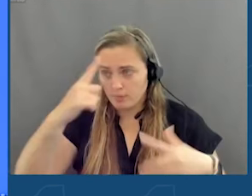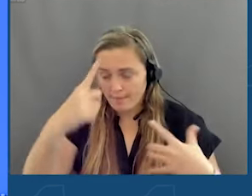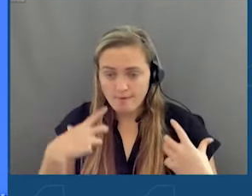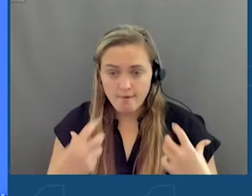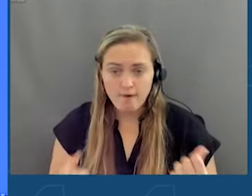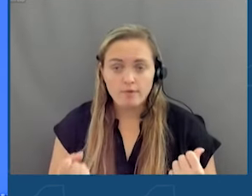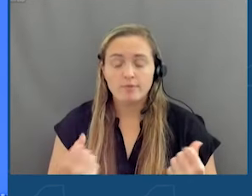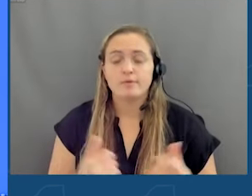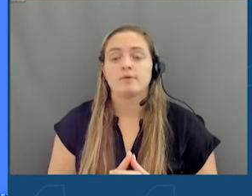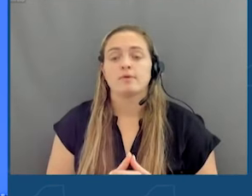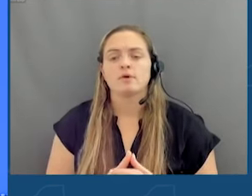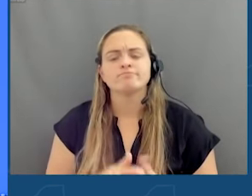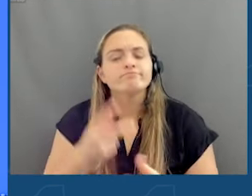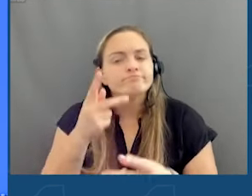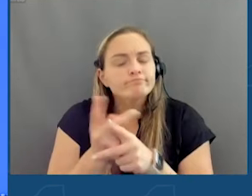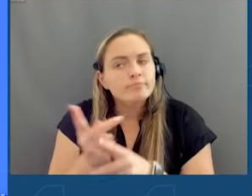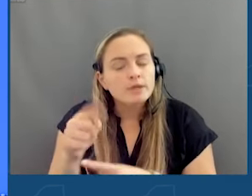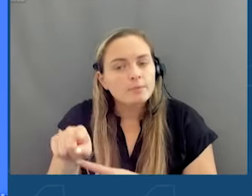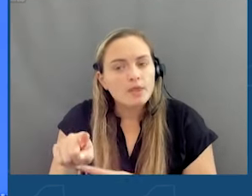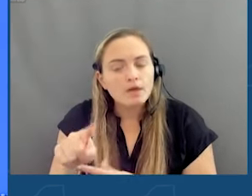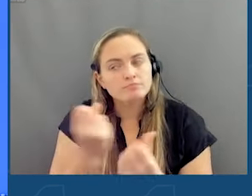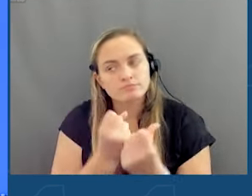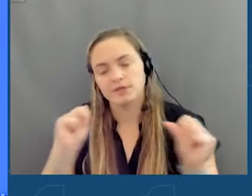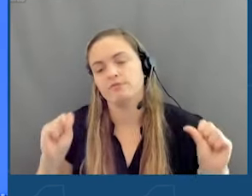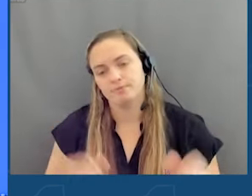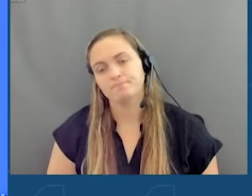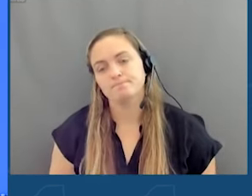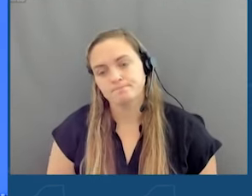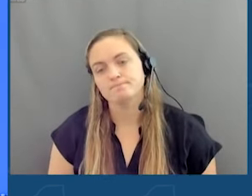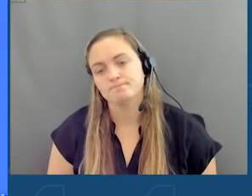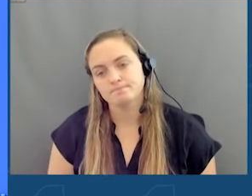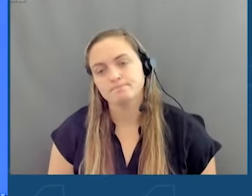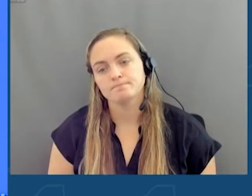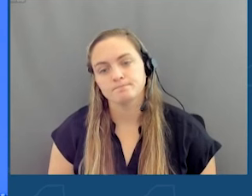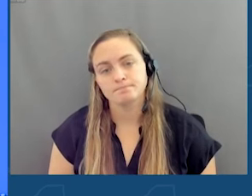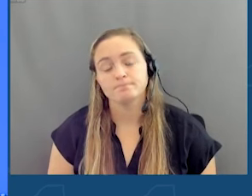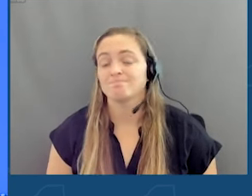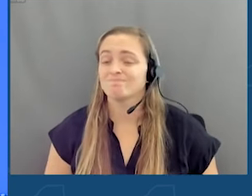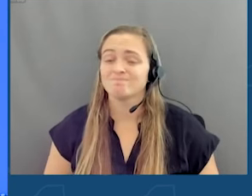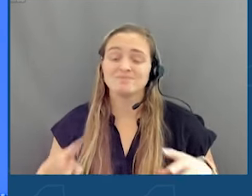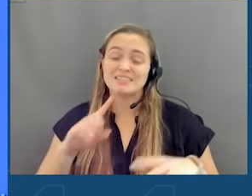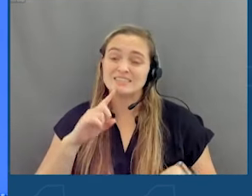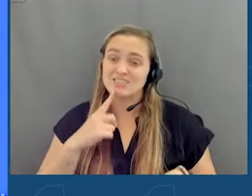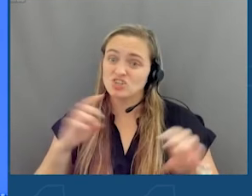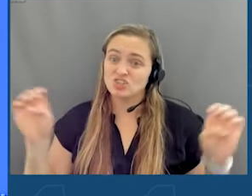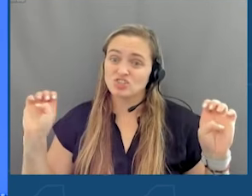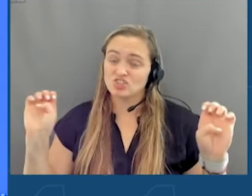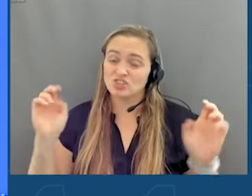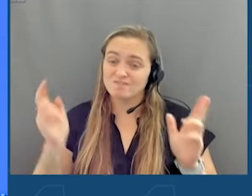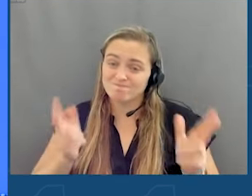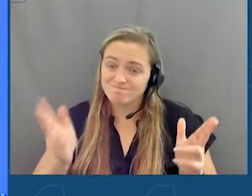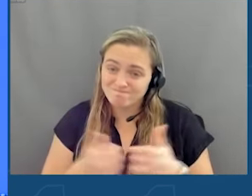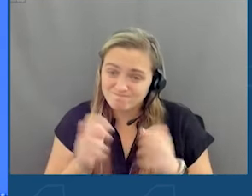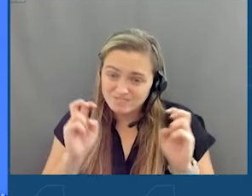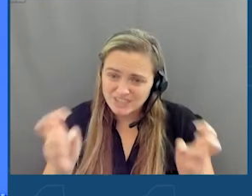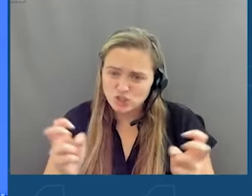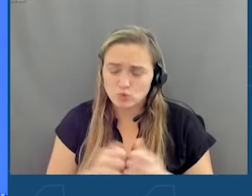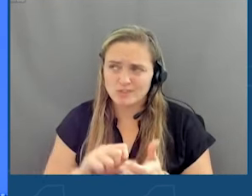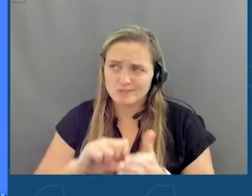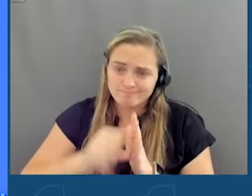and keep them safe. This is an urgent issue that needs bold solutions